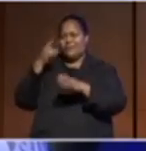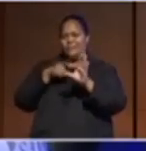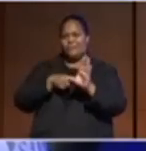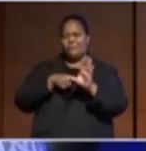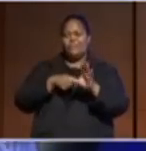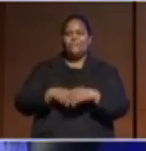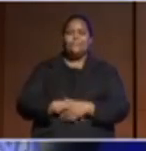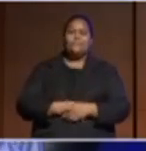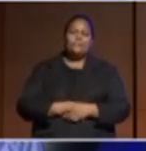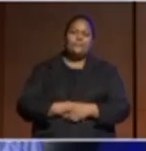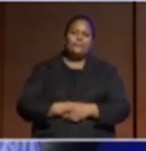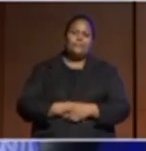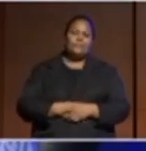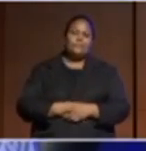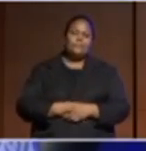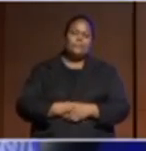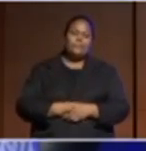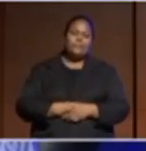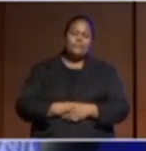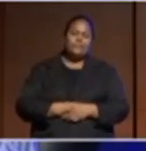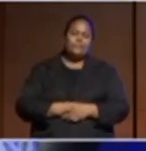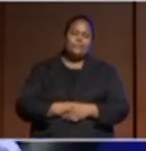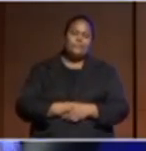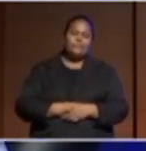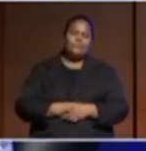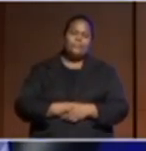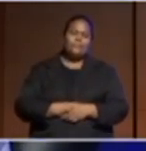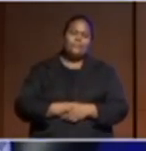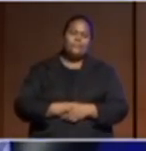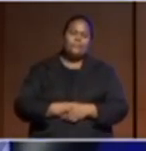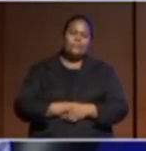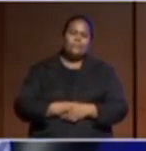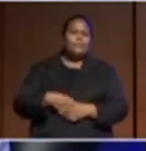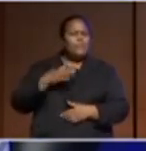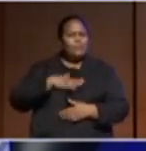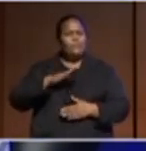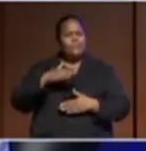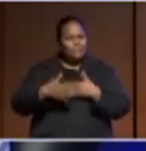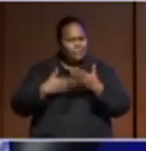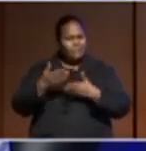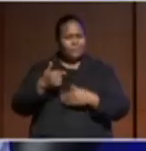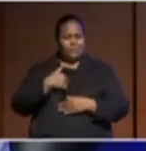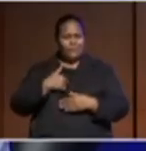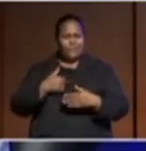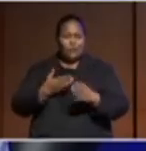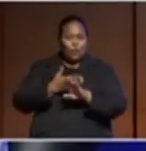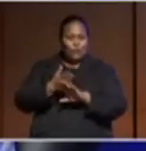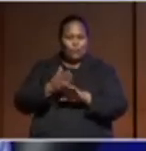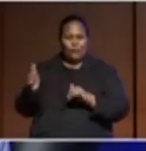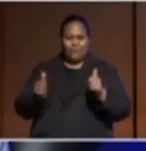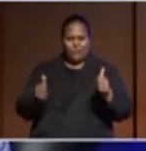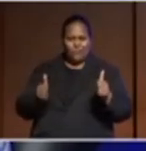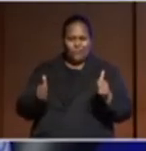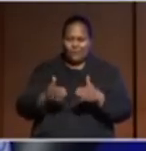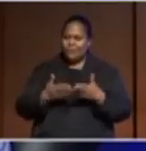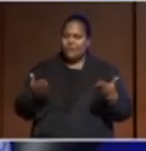I want to say that, as an incoming administration, we